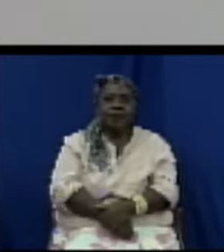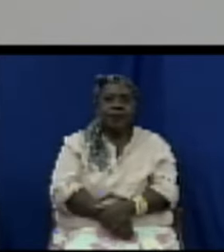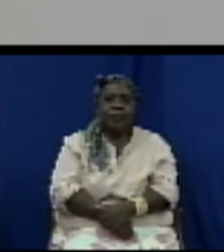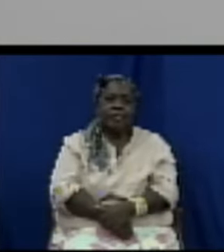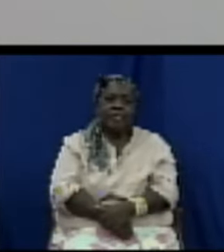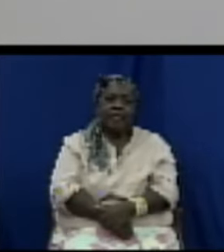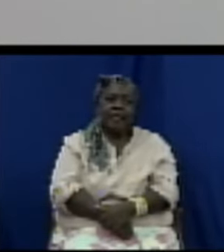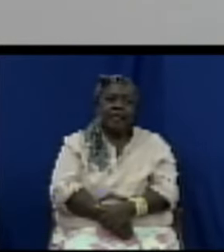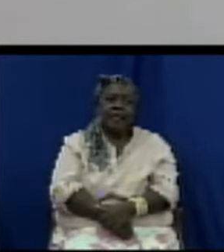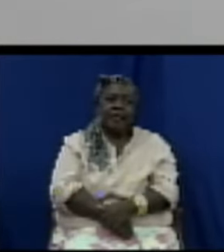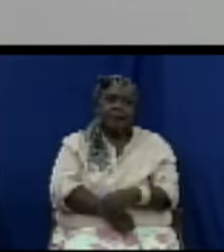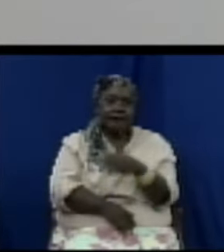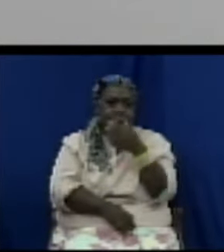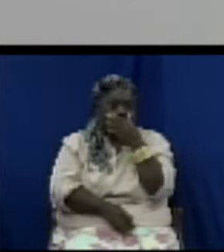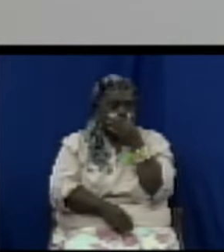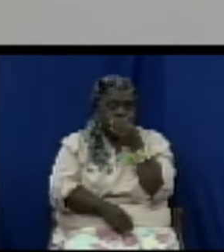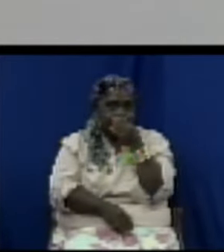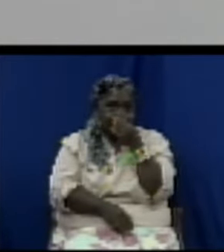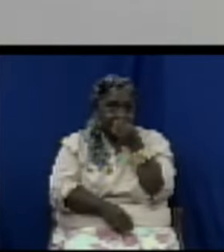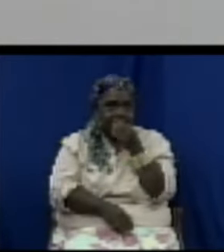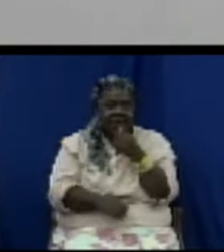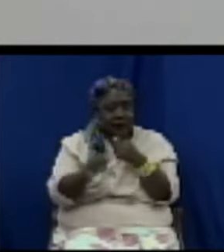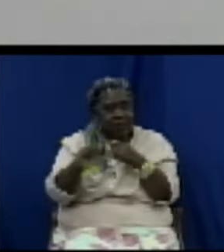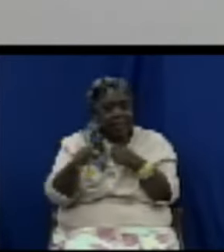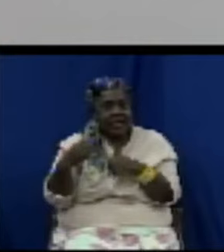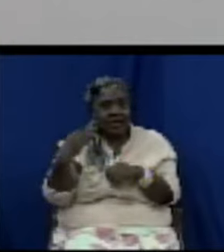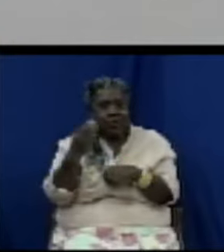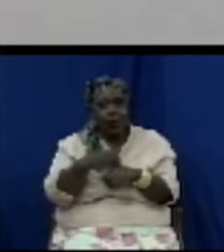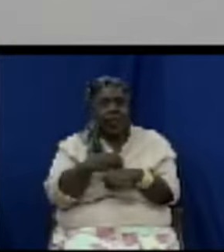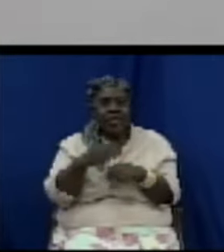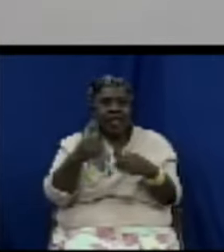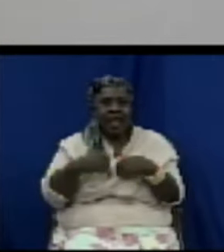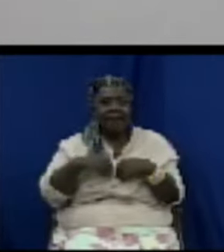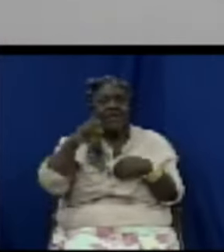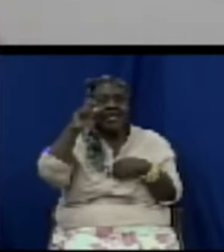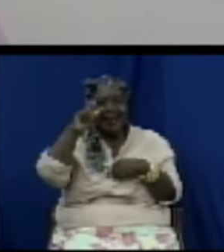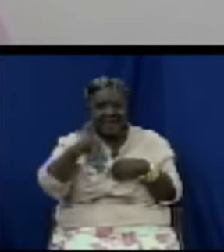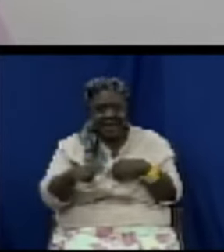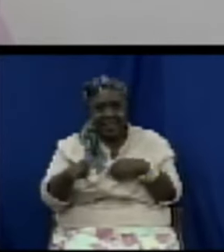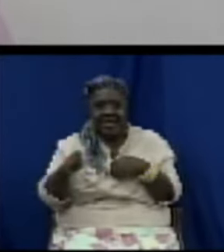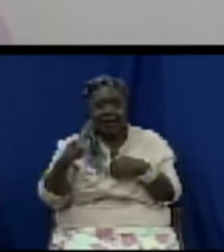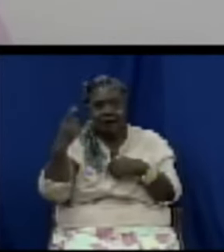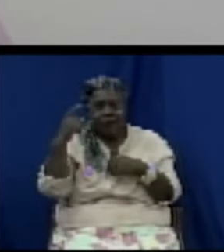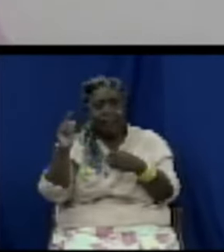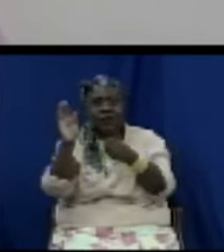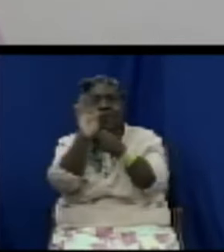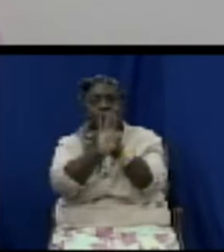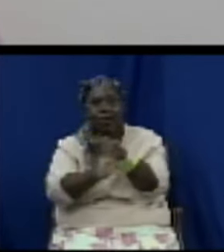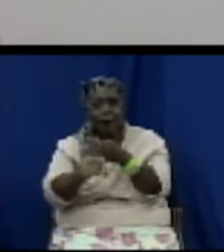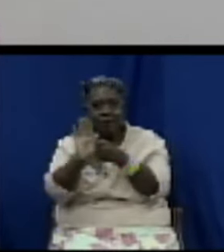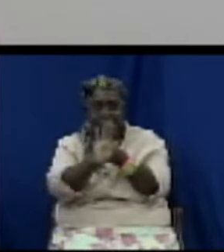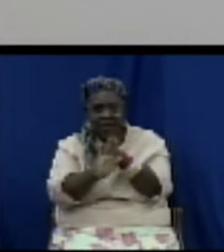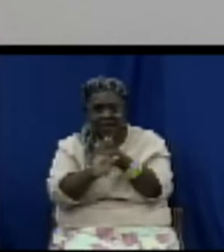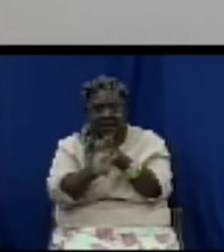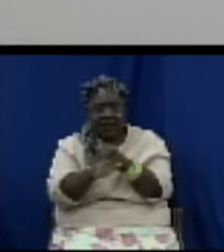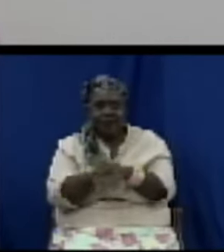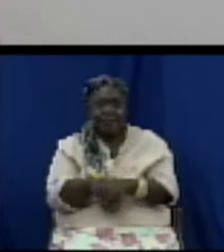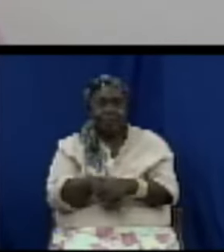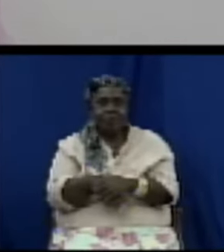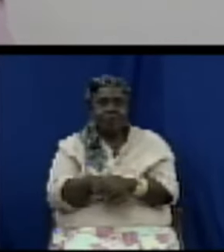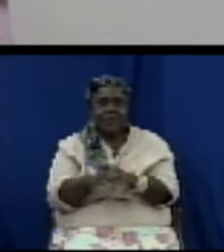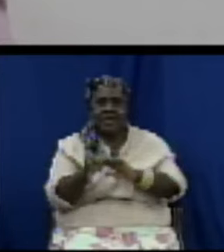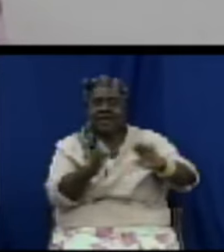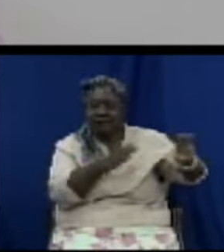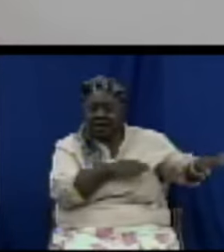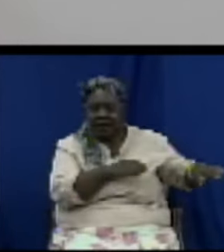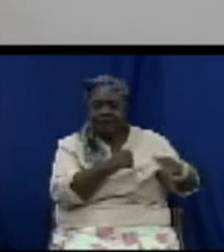there is really a need to protect the consumer here and I want to speak a little bit more